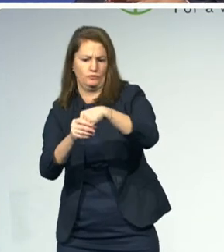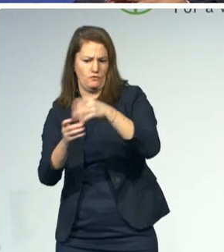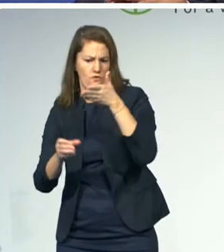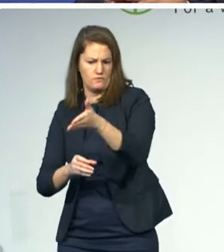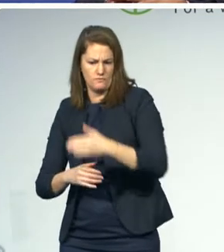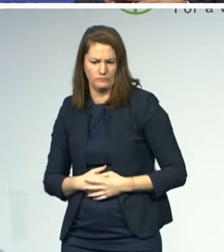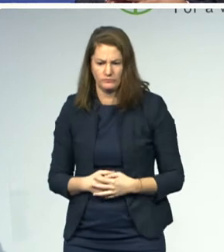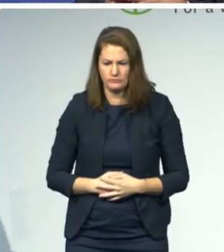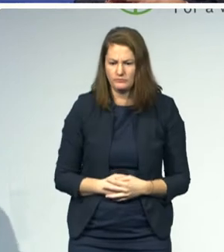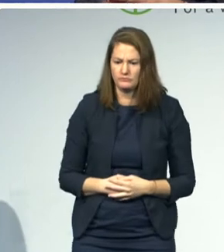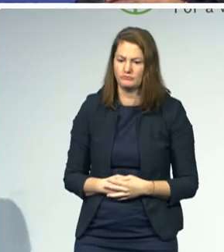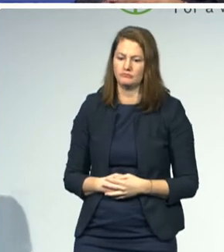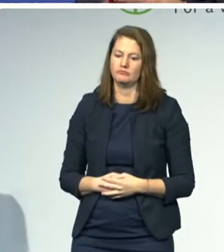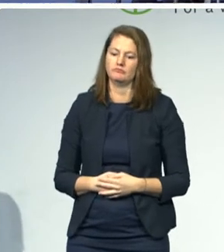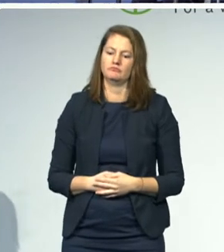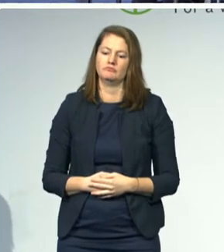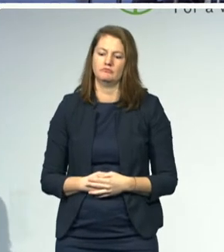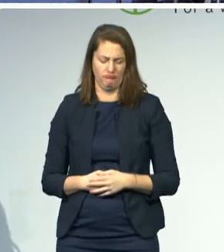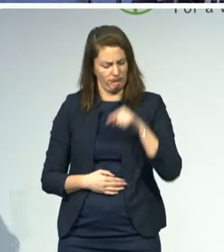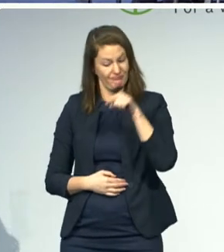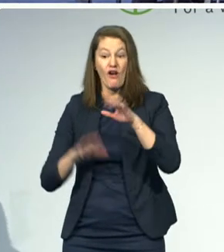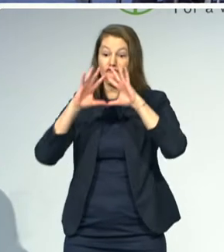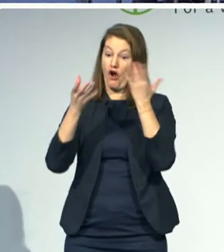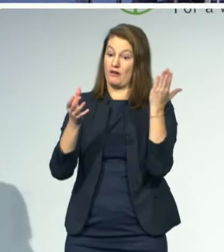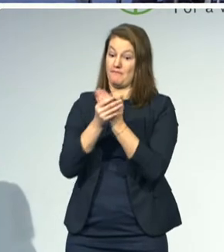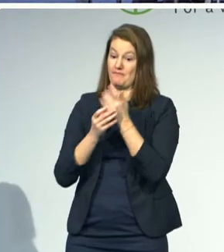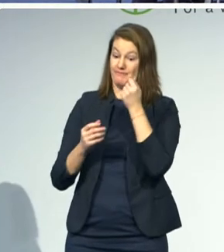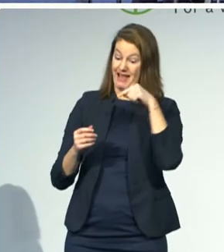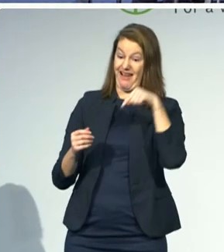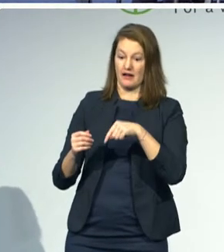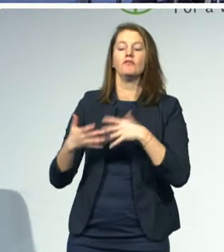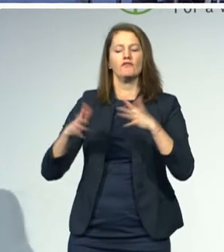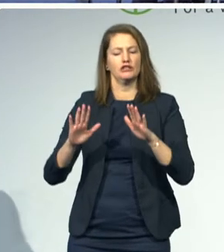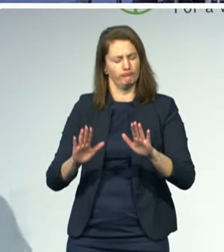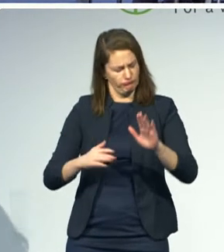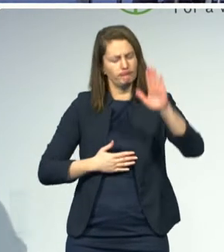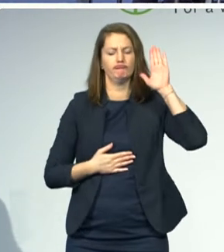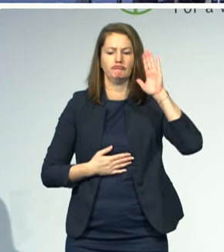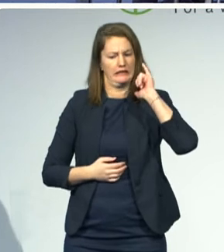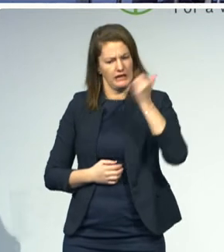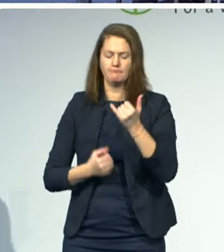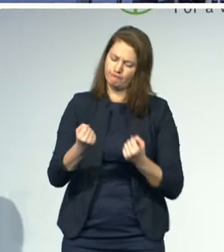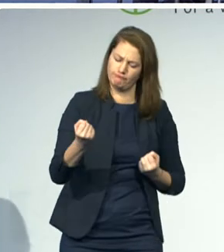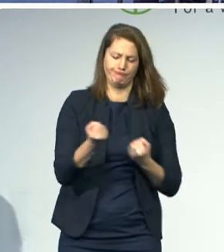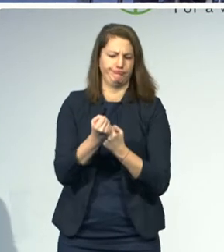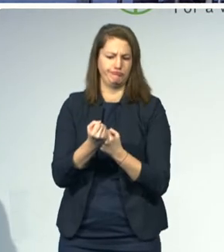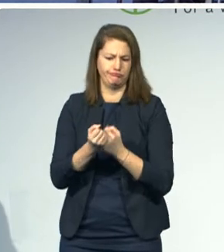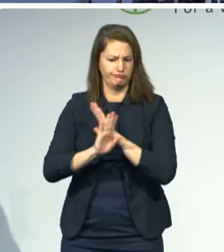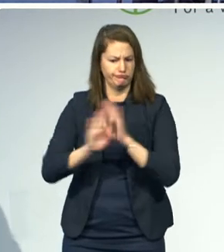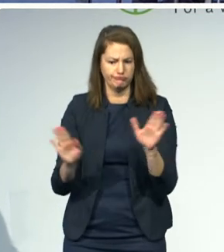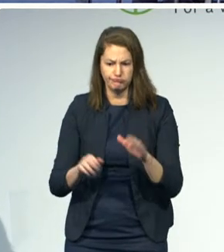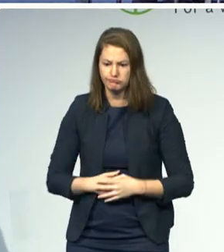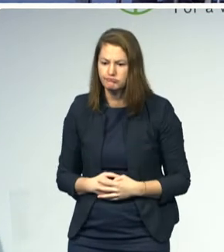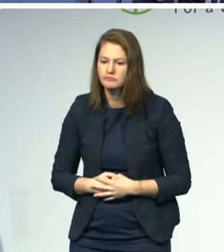development issue. We have been monitoring the success of the various projects funded by the Disability Inclusive